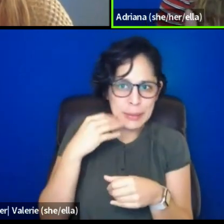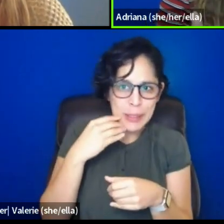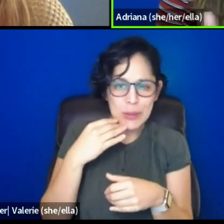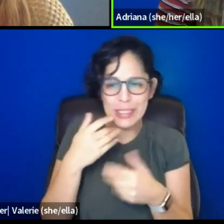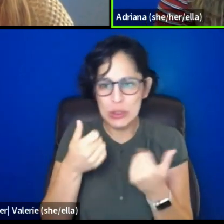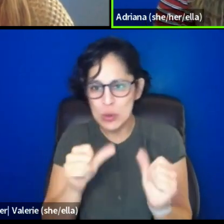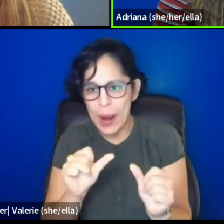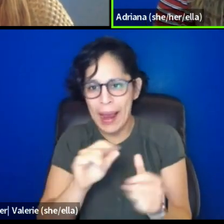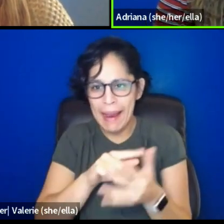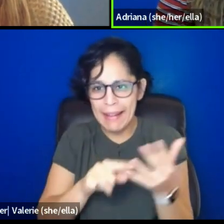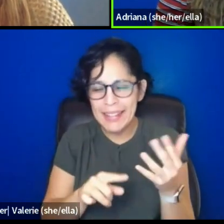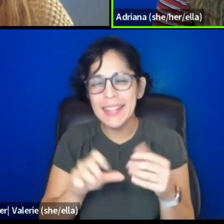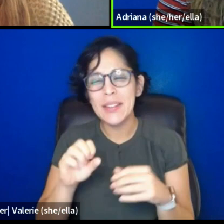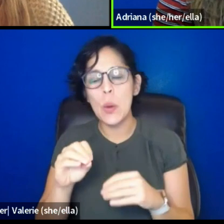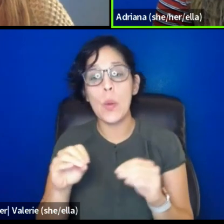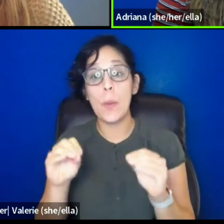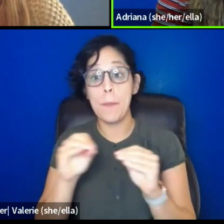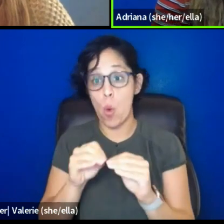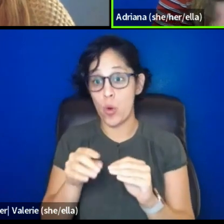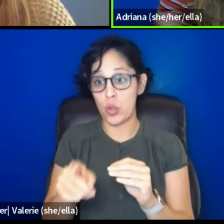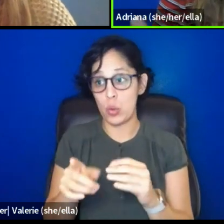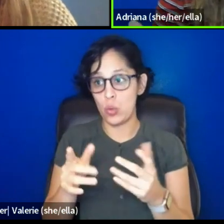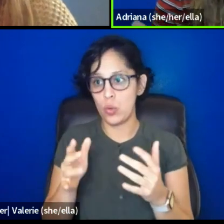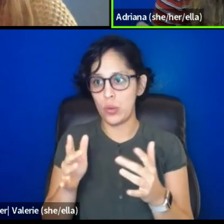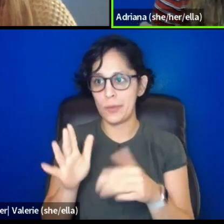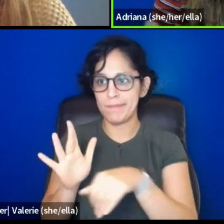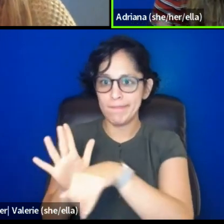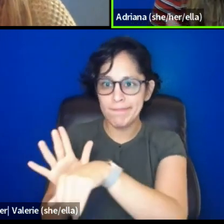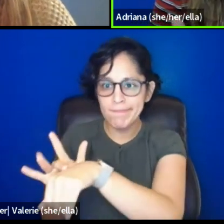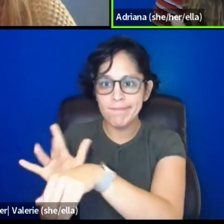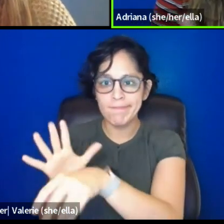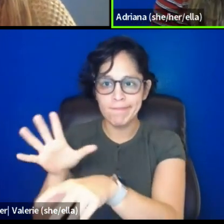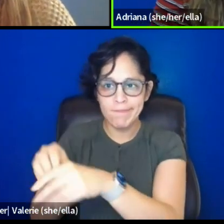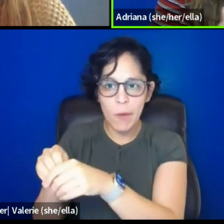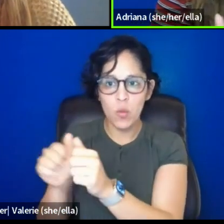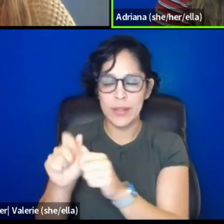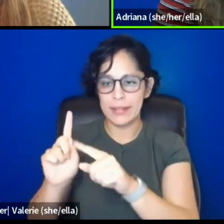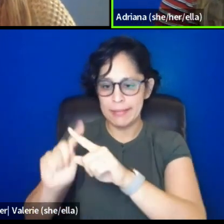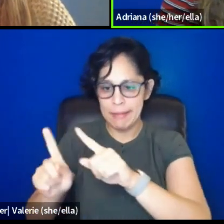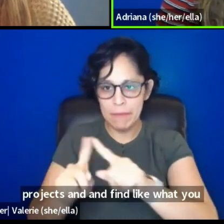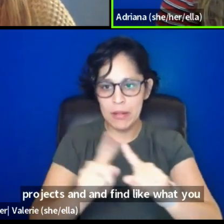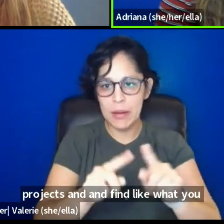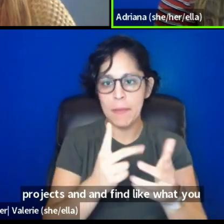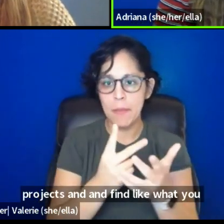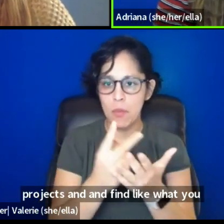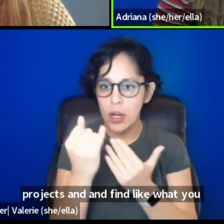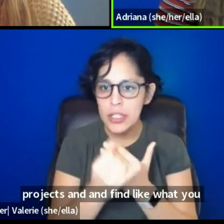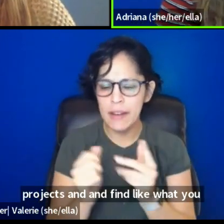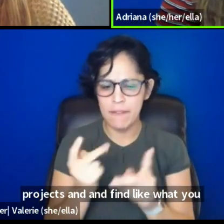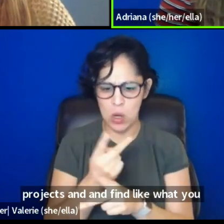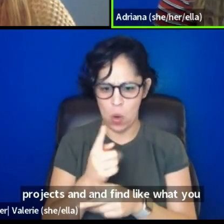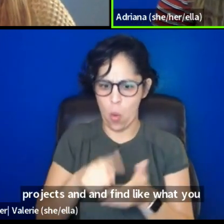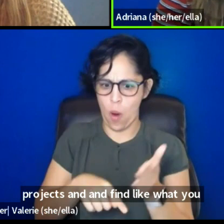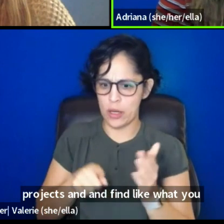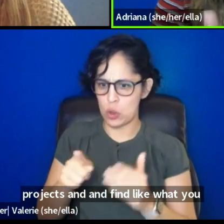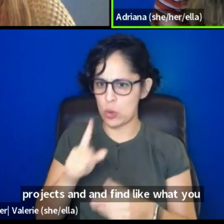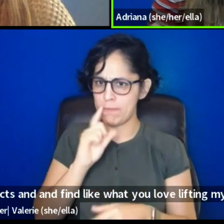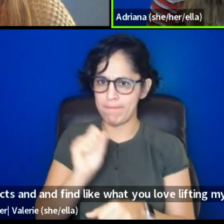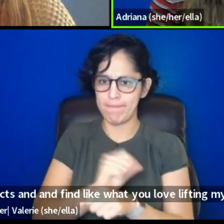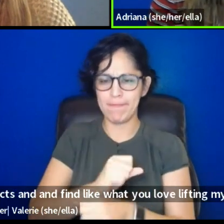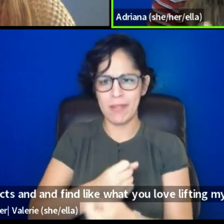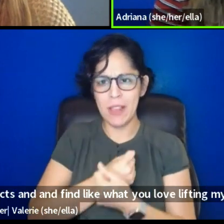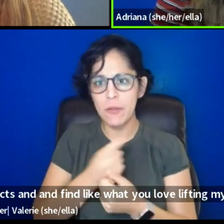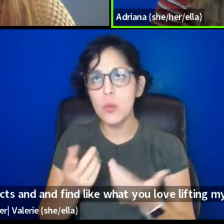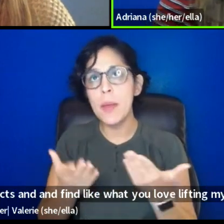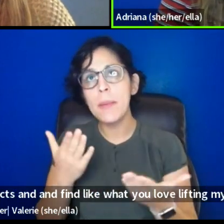more that you do different projects, and, and find, like, what you love, like, you might, you might find that I really love